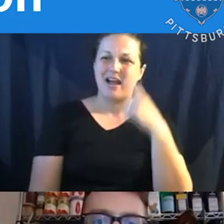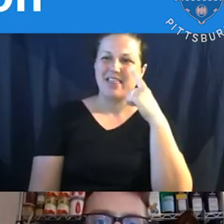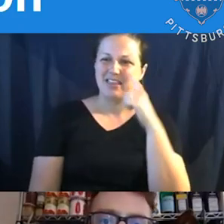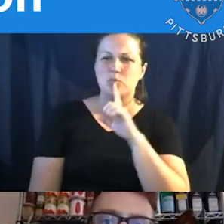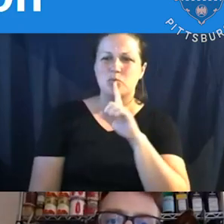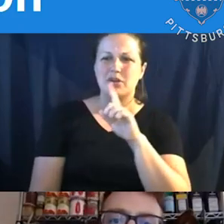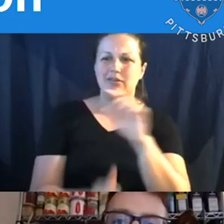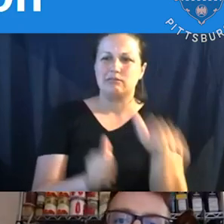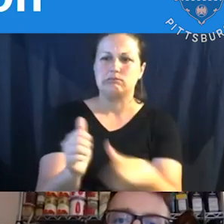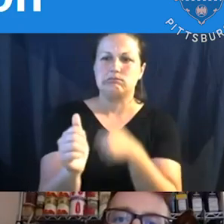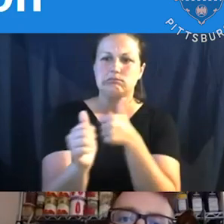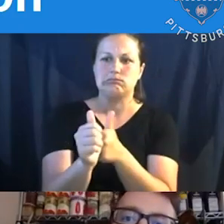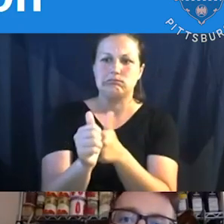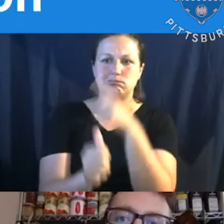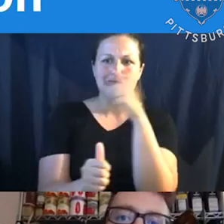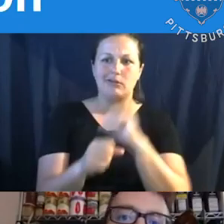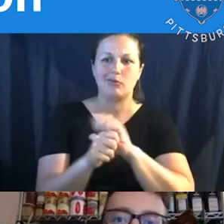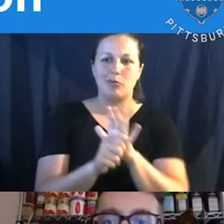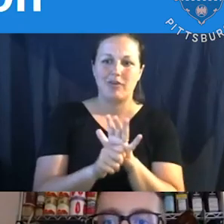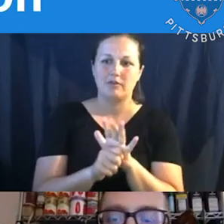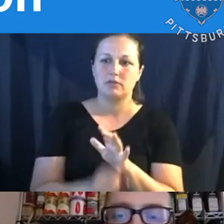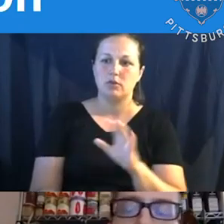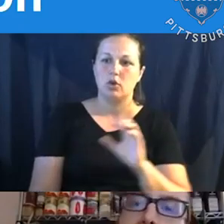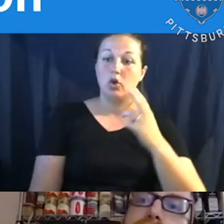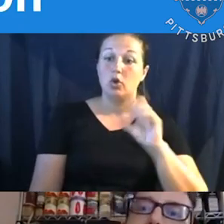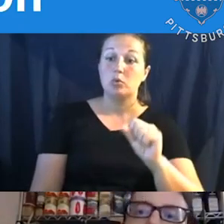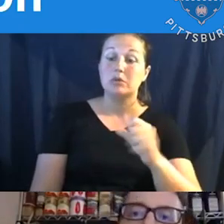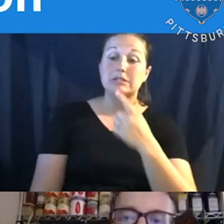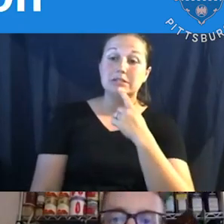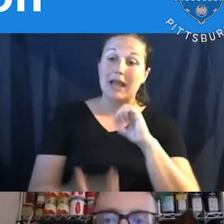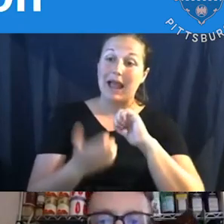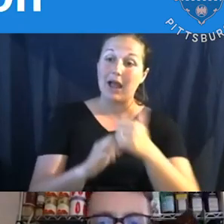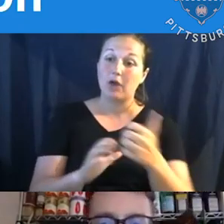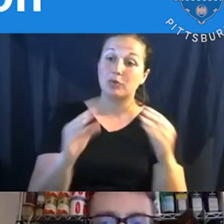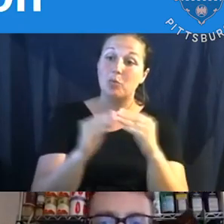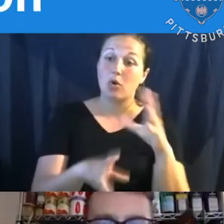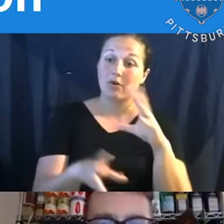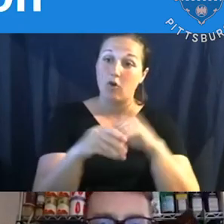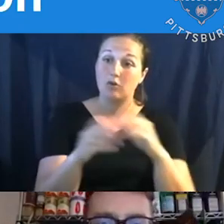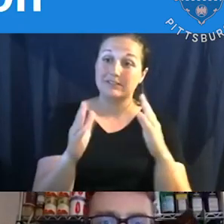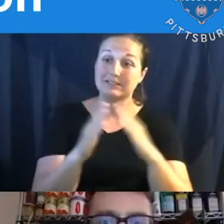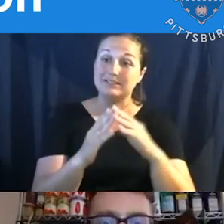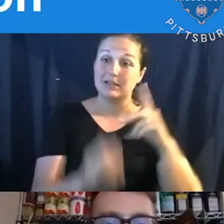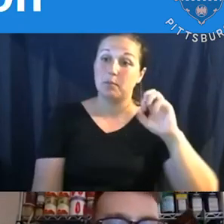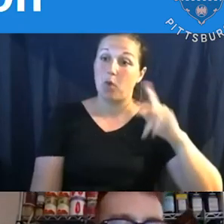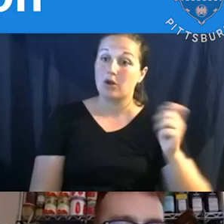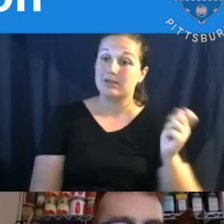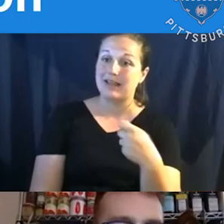Chris asked, um, how can I get more involved in, in city parks tennis? I think this is a great question for Ross to answer.